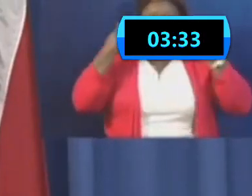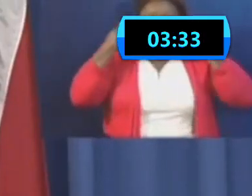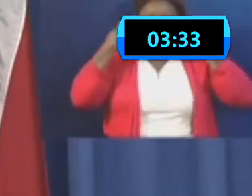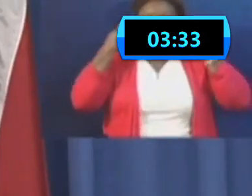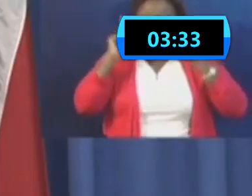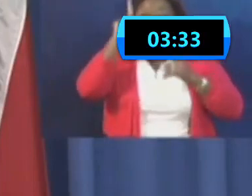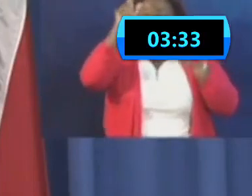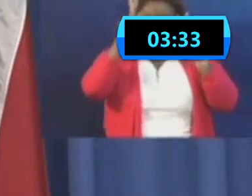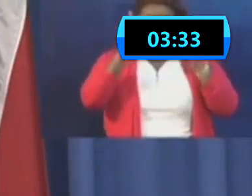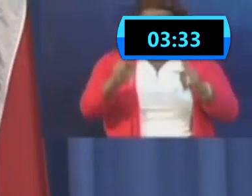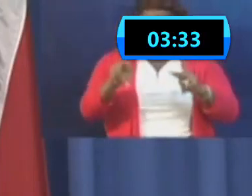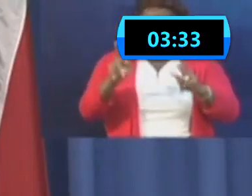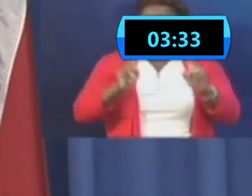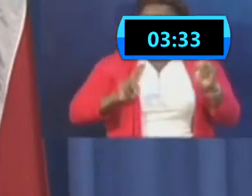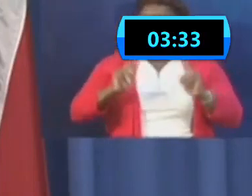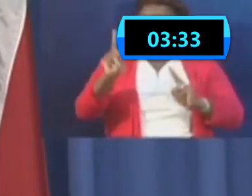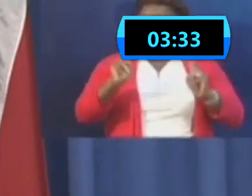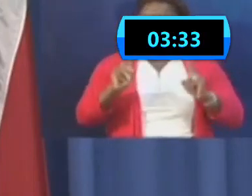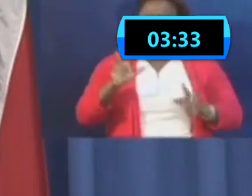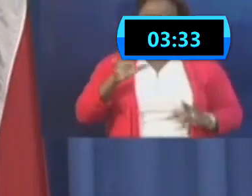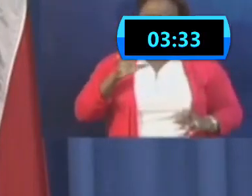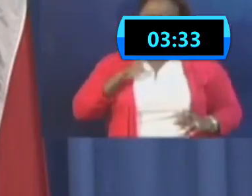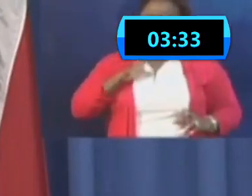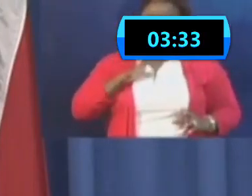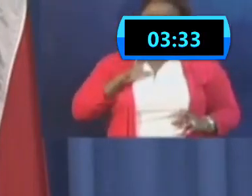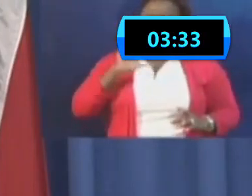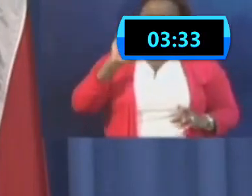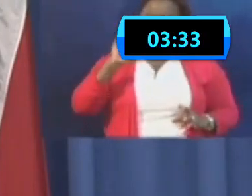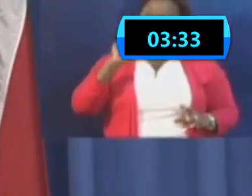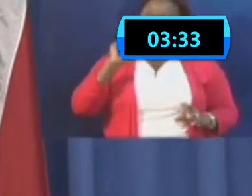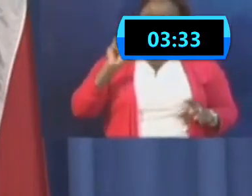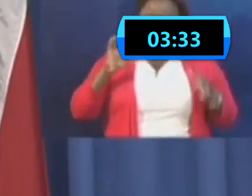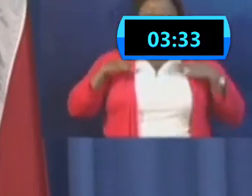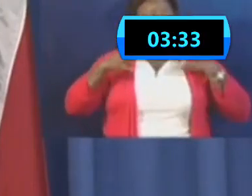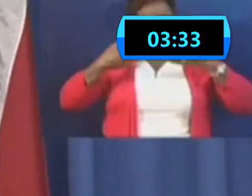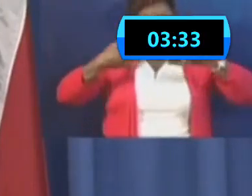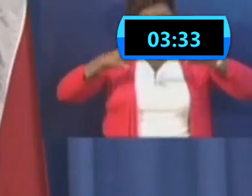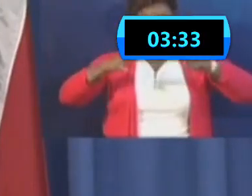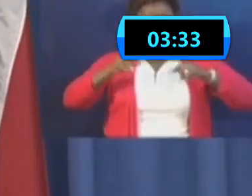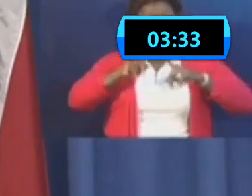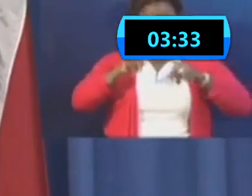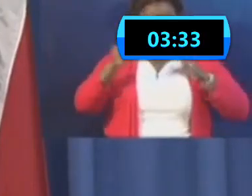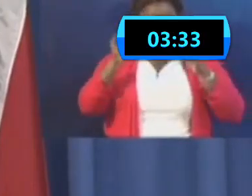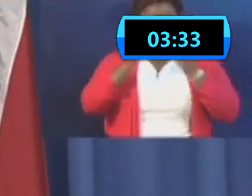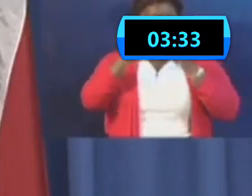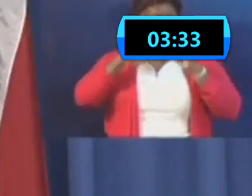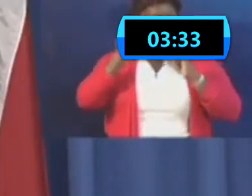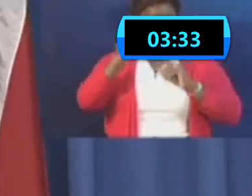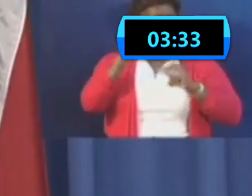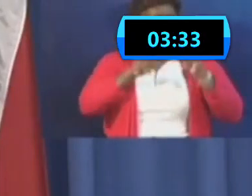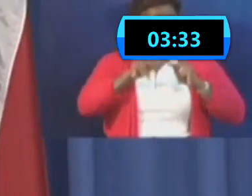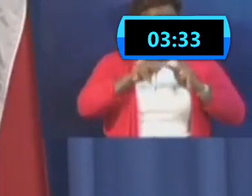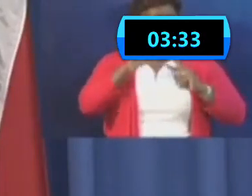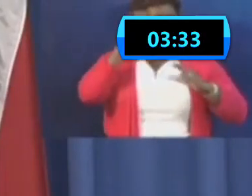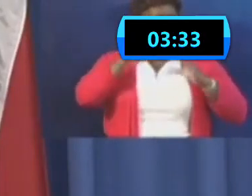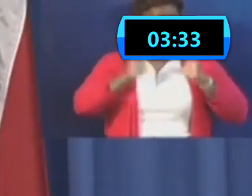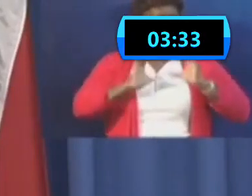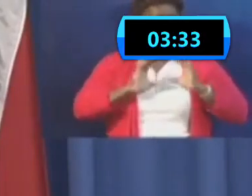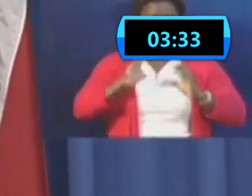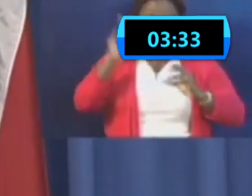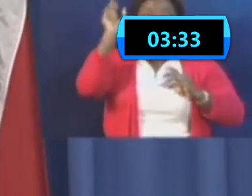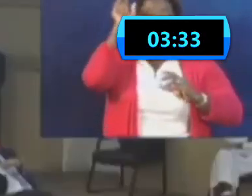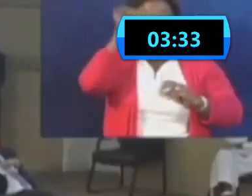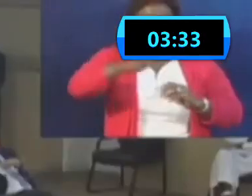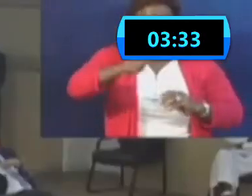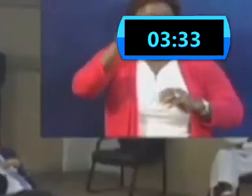person in a vehicle, I guess the CMO will allow us that indulgence. But once it's more than that, please wear your mask. How do you